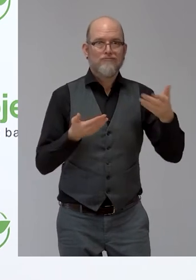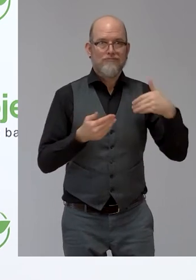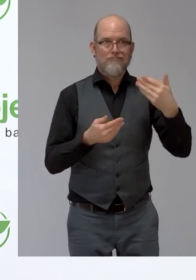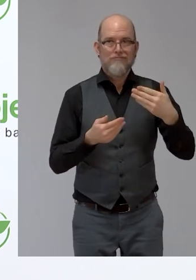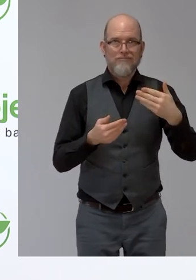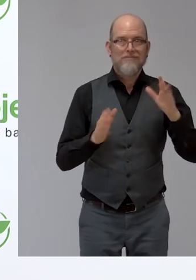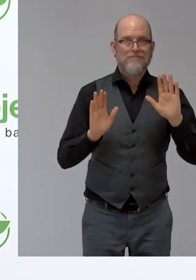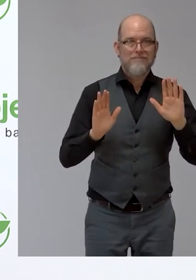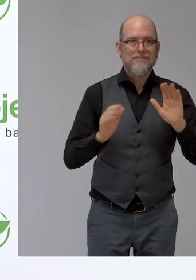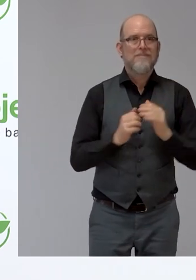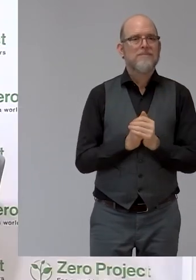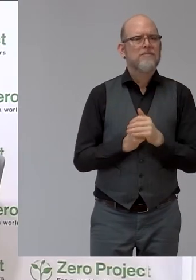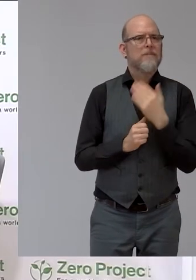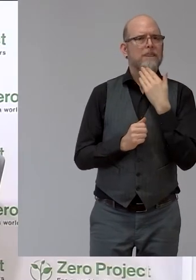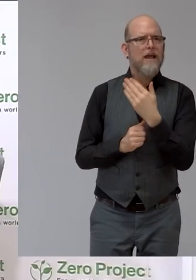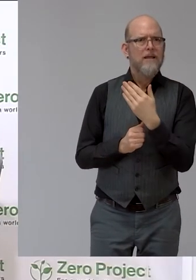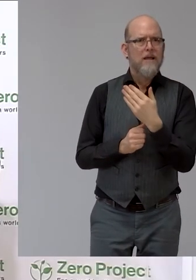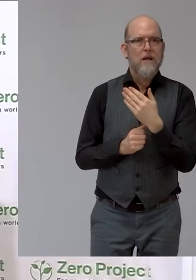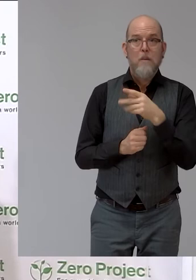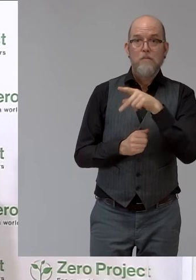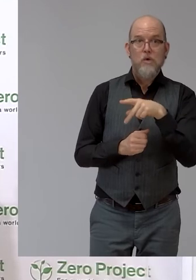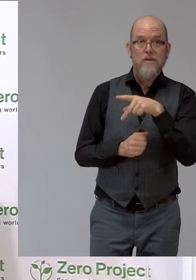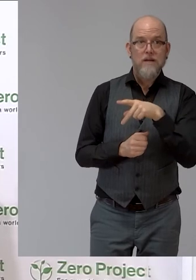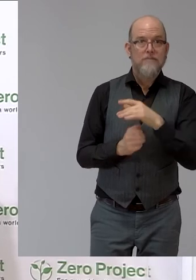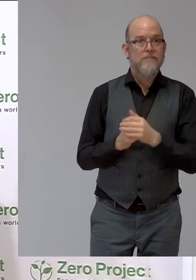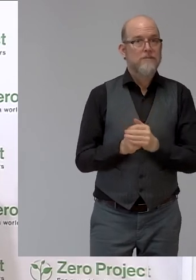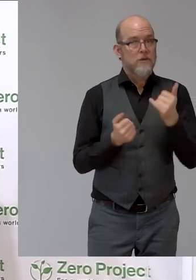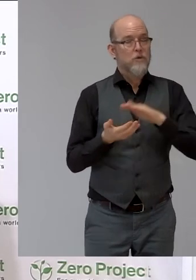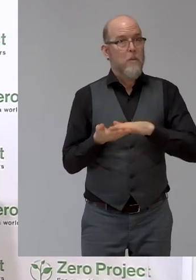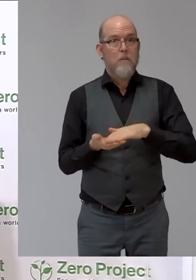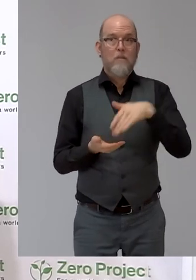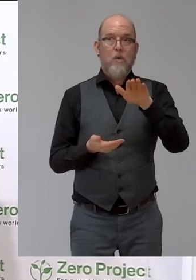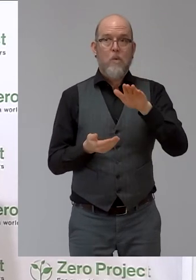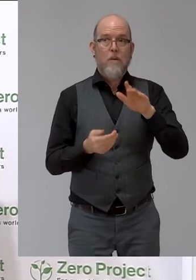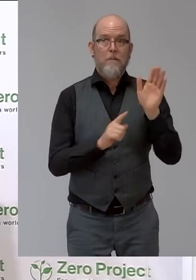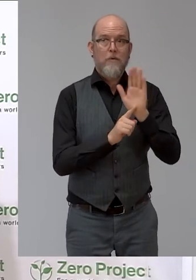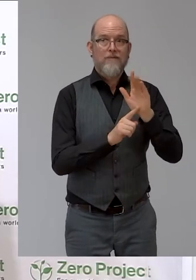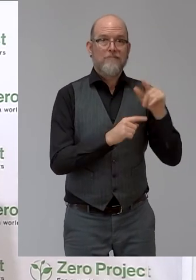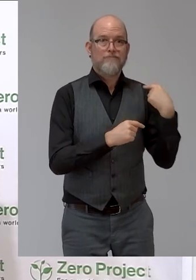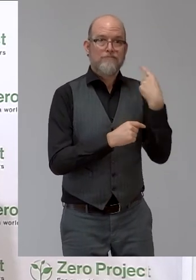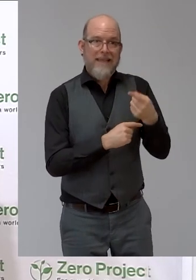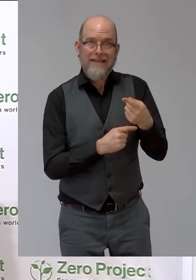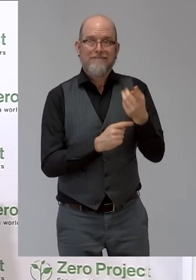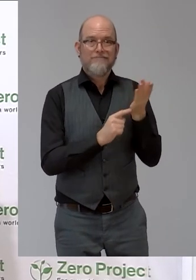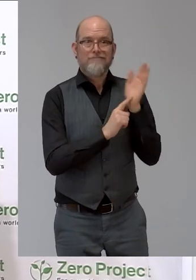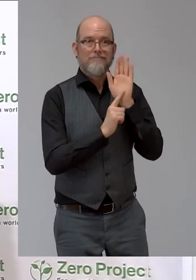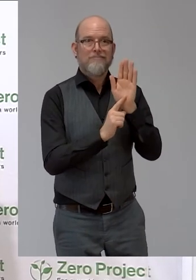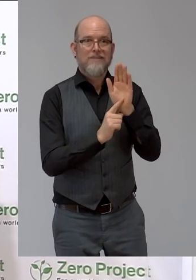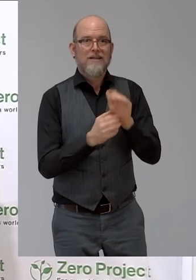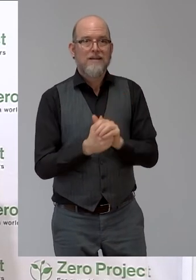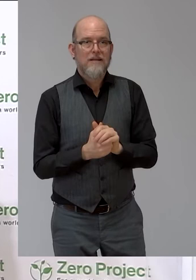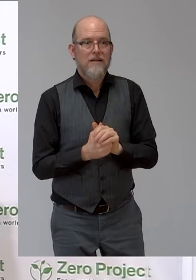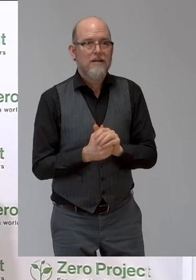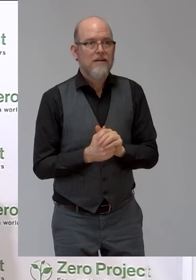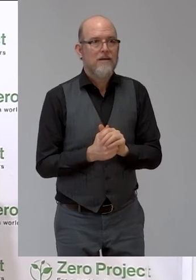on. We still got some more to show some other approaches. The first one to show is InVator, the InVator